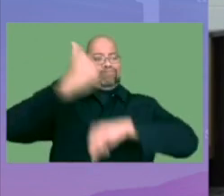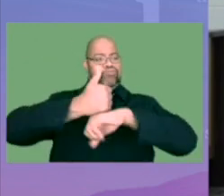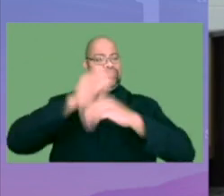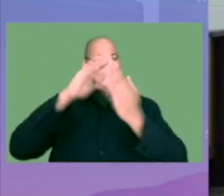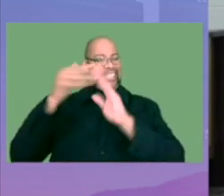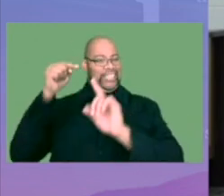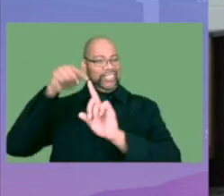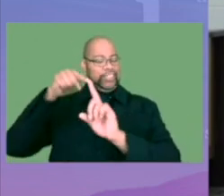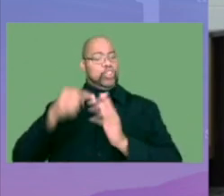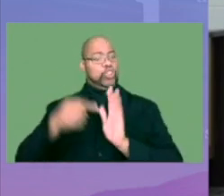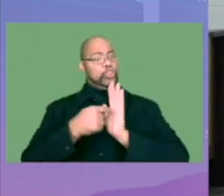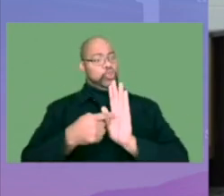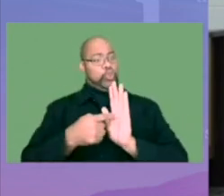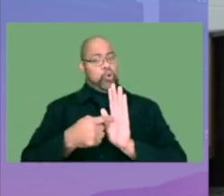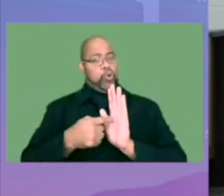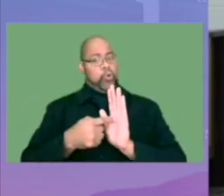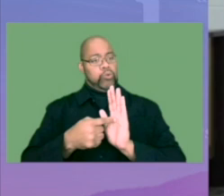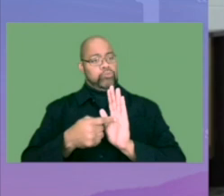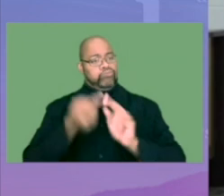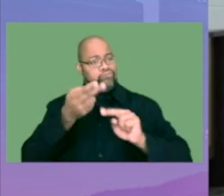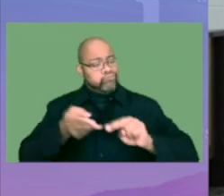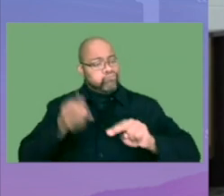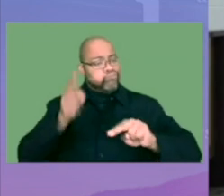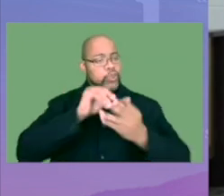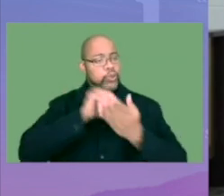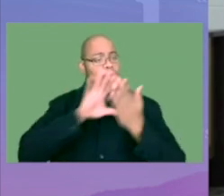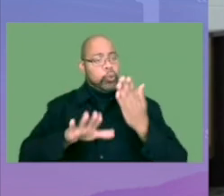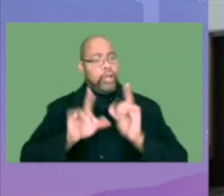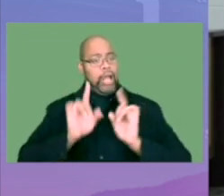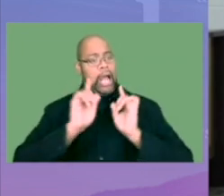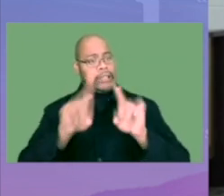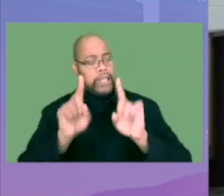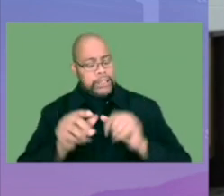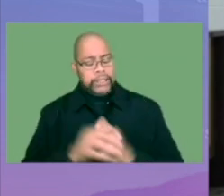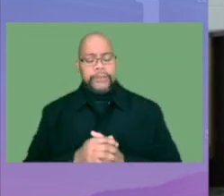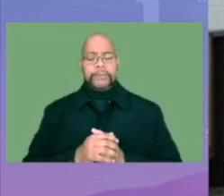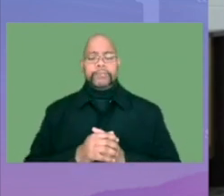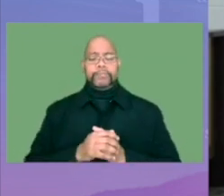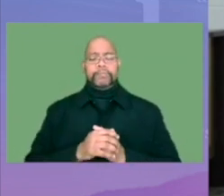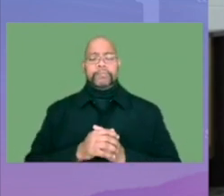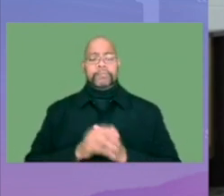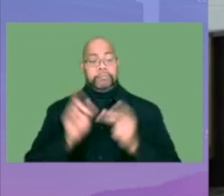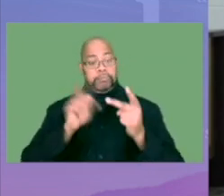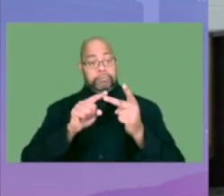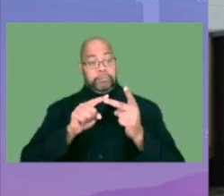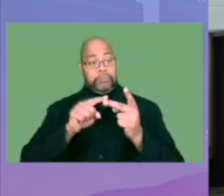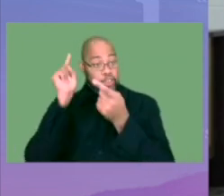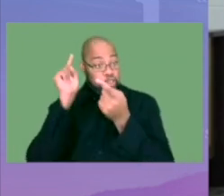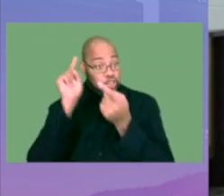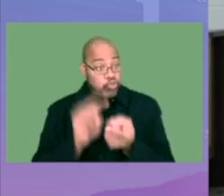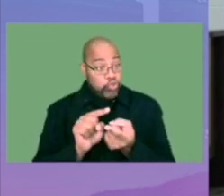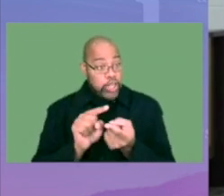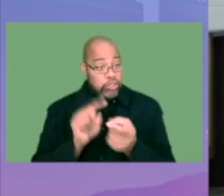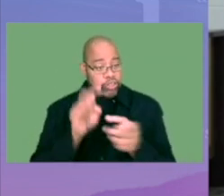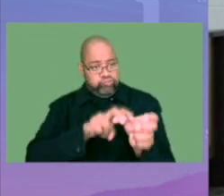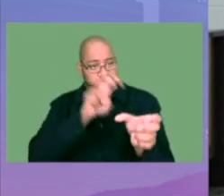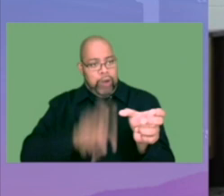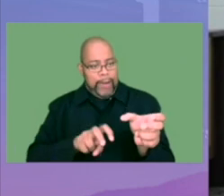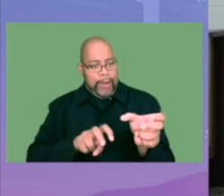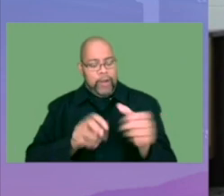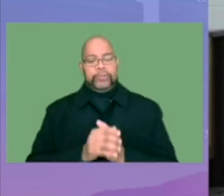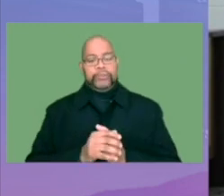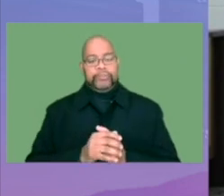program's founding city. It has shown to increase student attendance, decrease